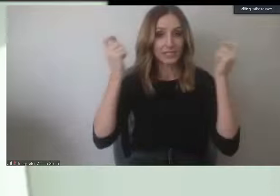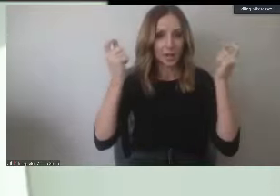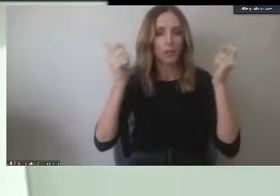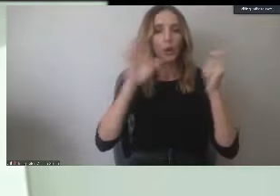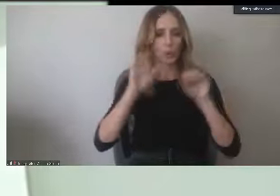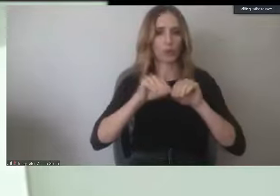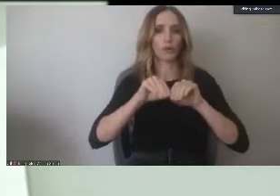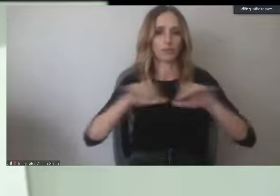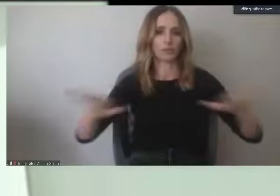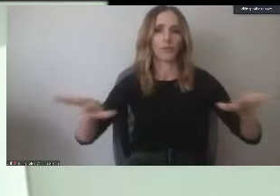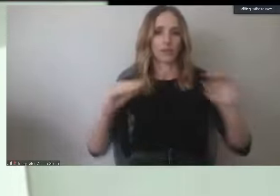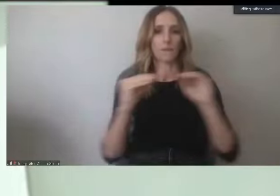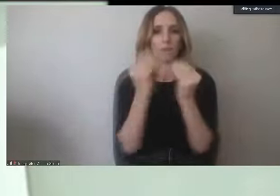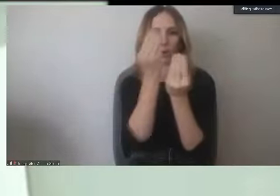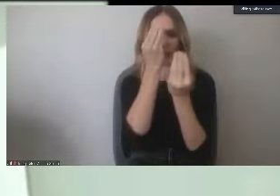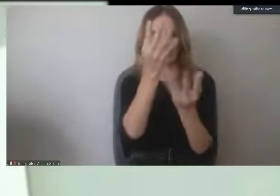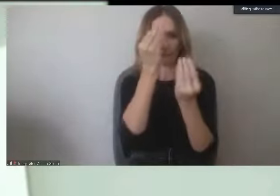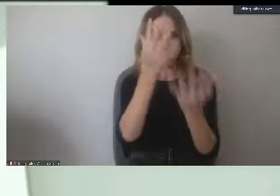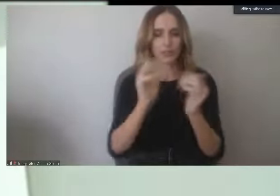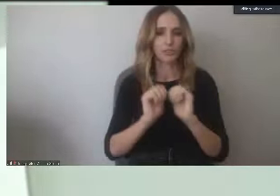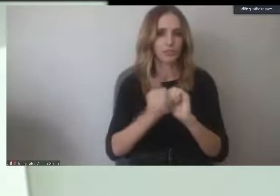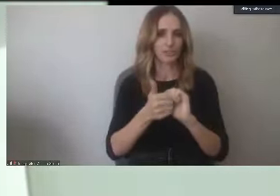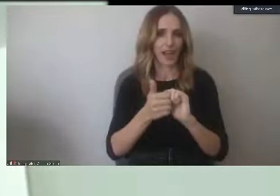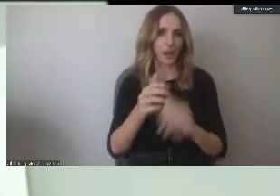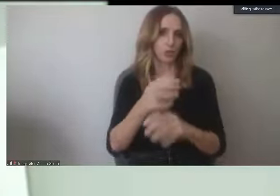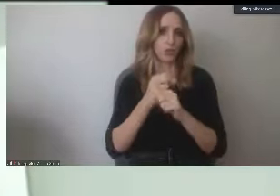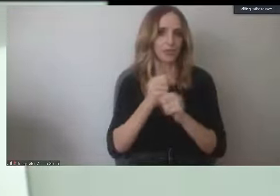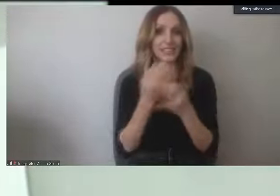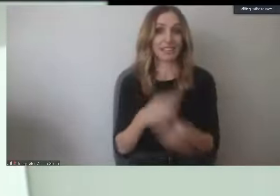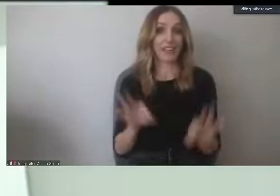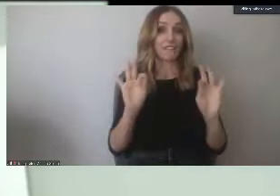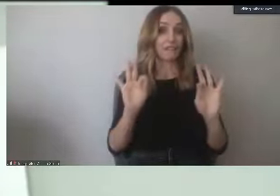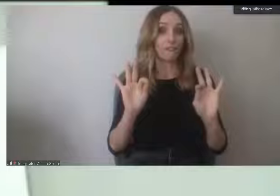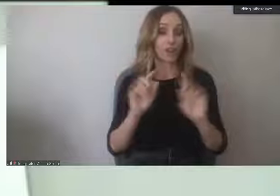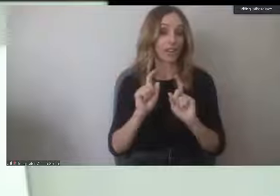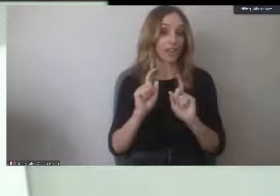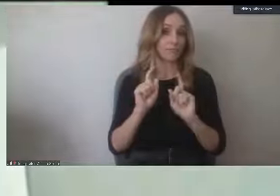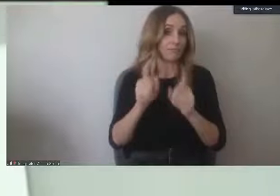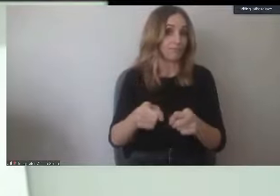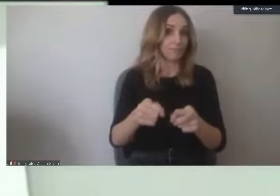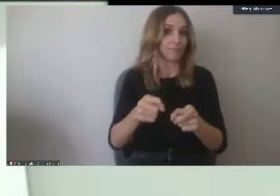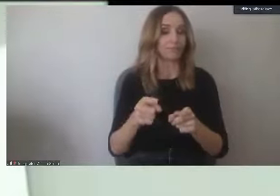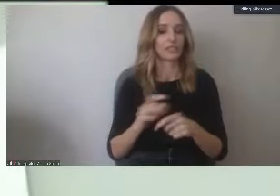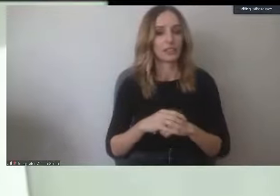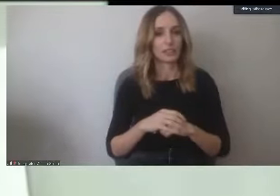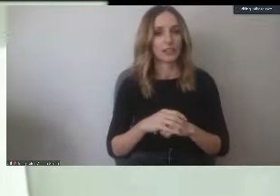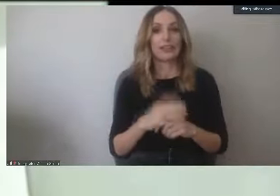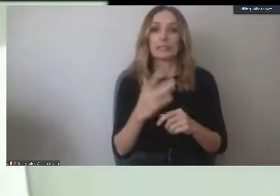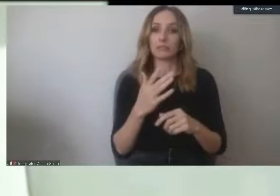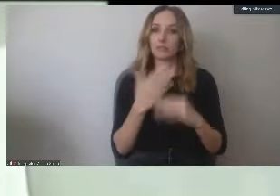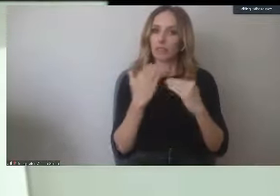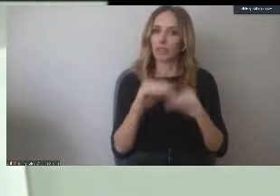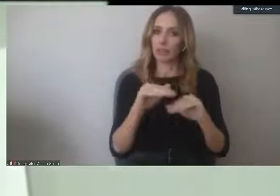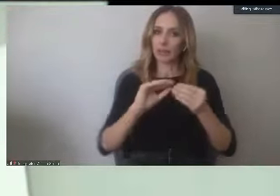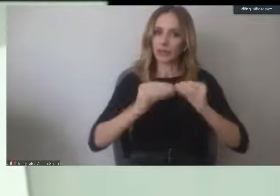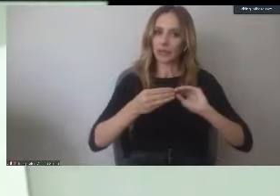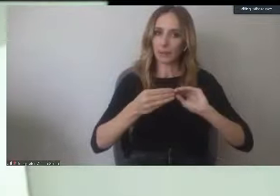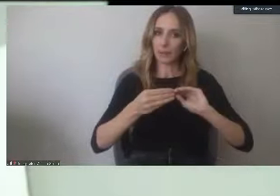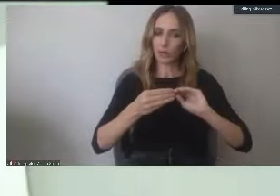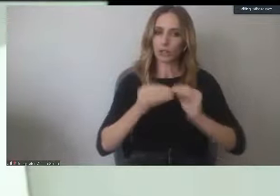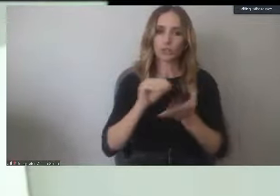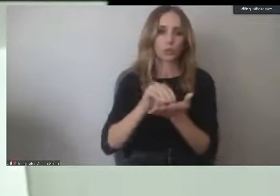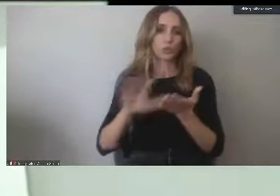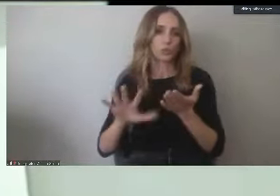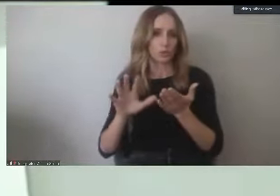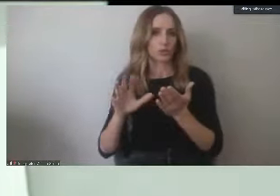about how students can obtain a free grad package for those that participate. There will be a limited supply, so students will